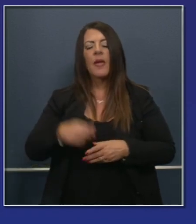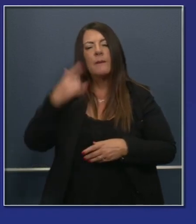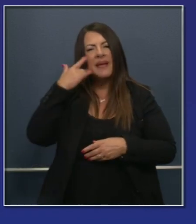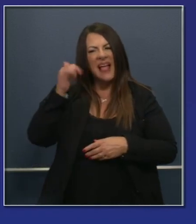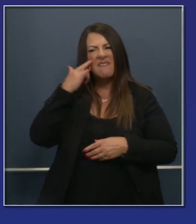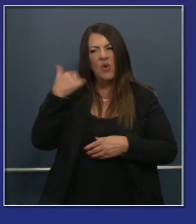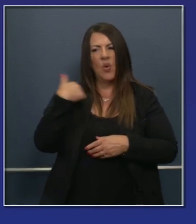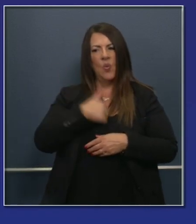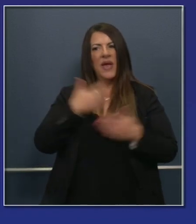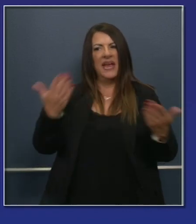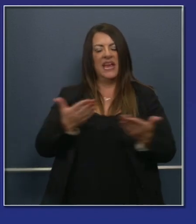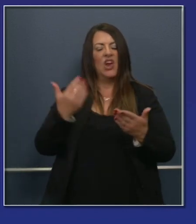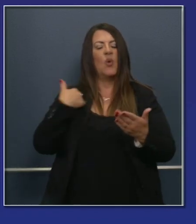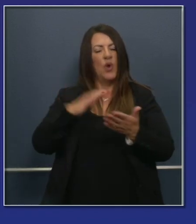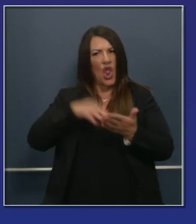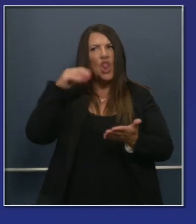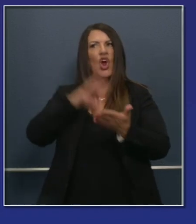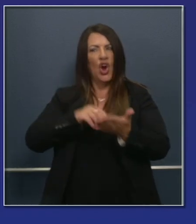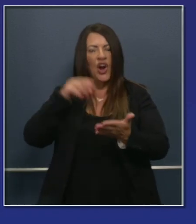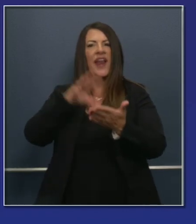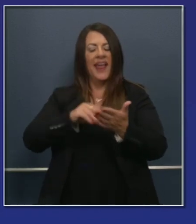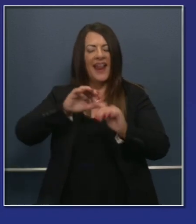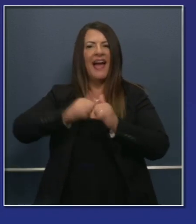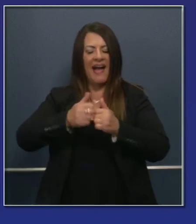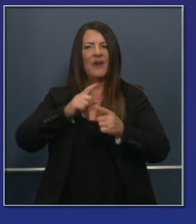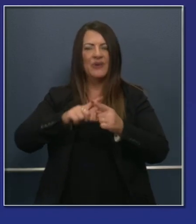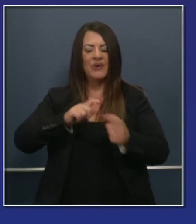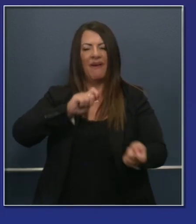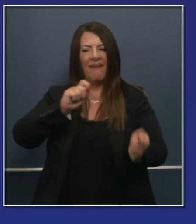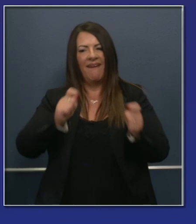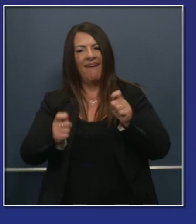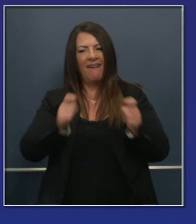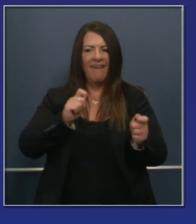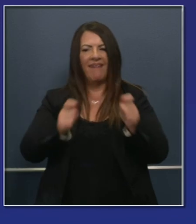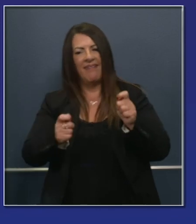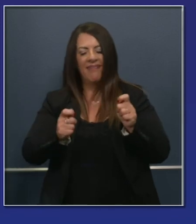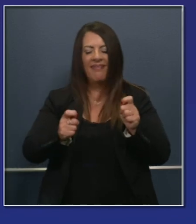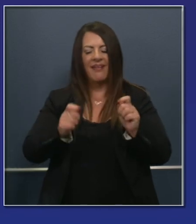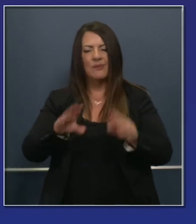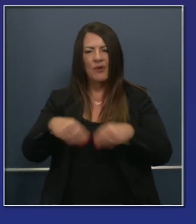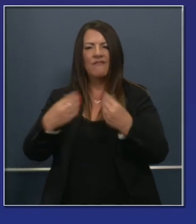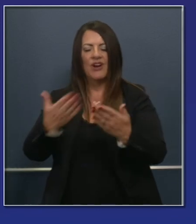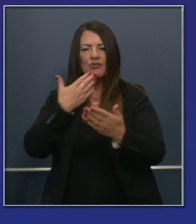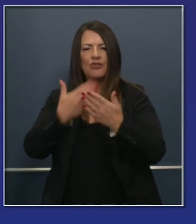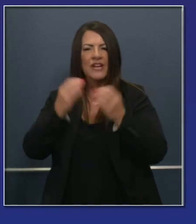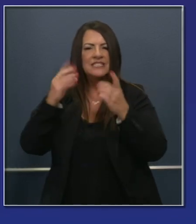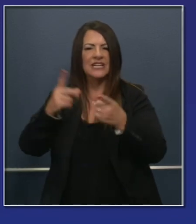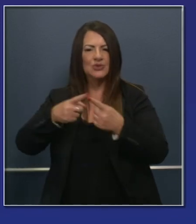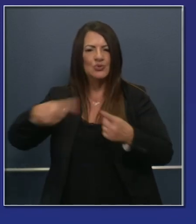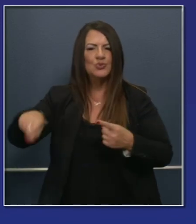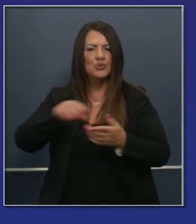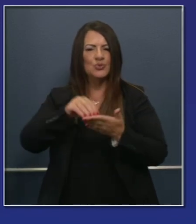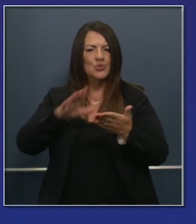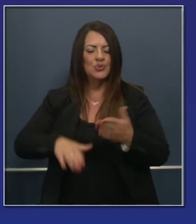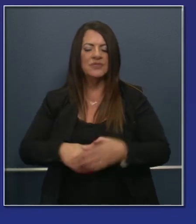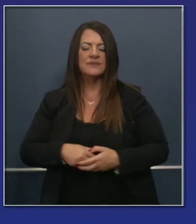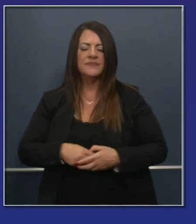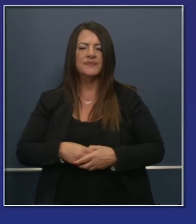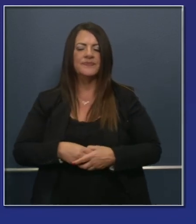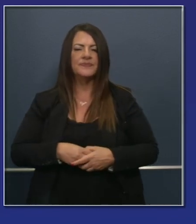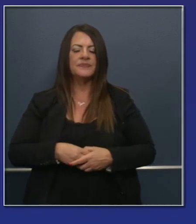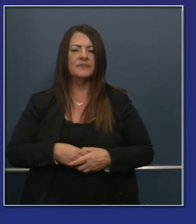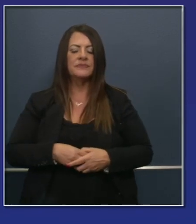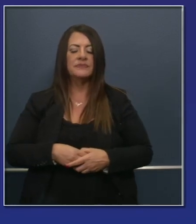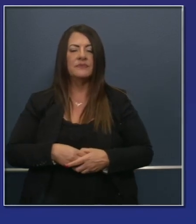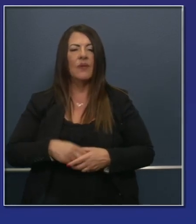learning how to do this work. And at the end of the process, if we continue to double down, when we go back to